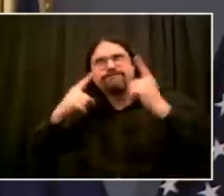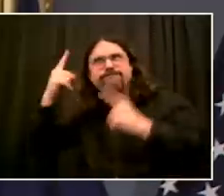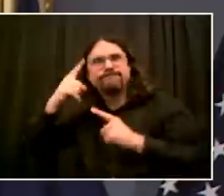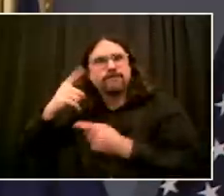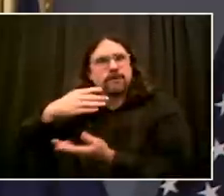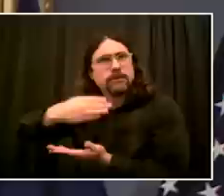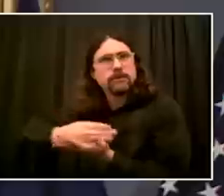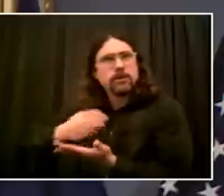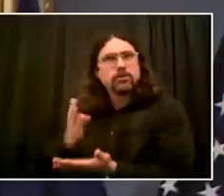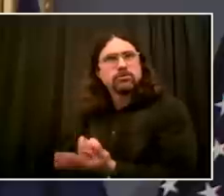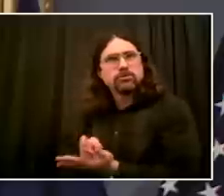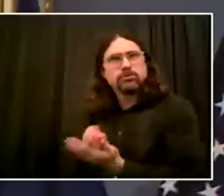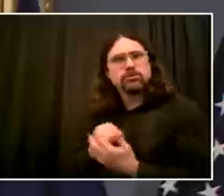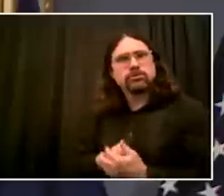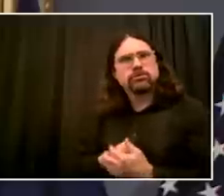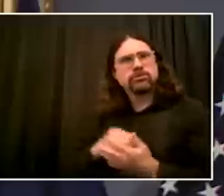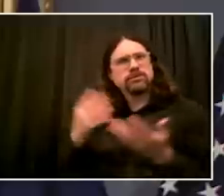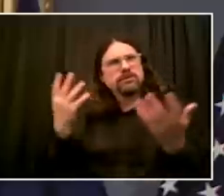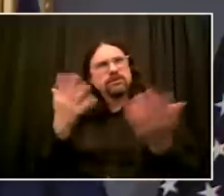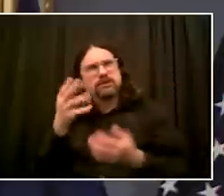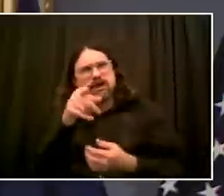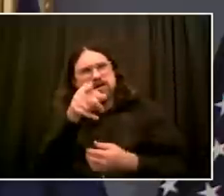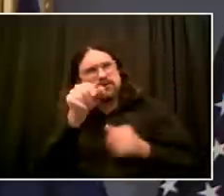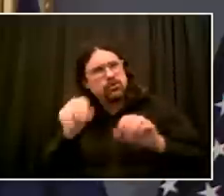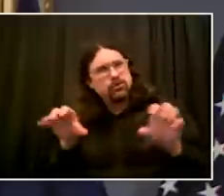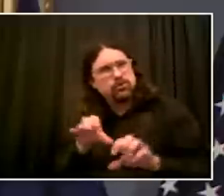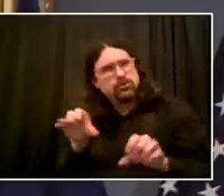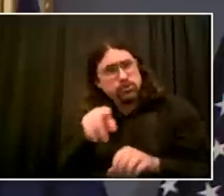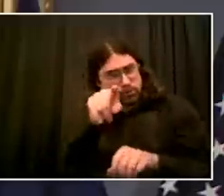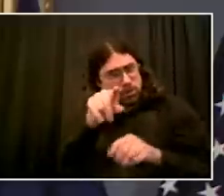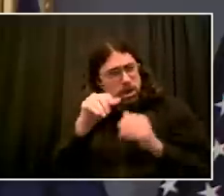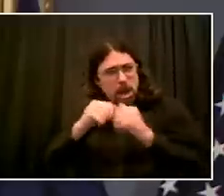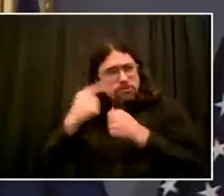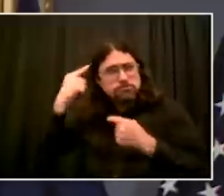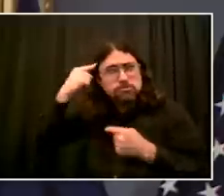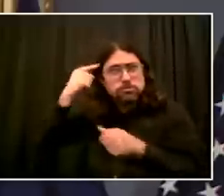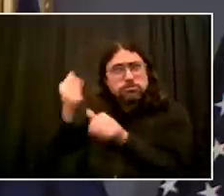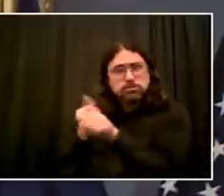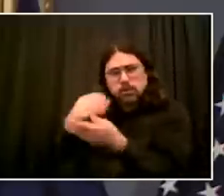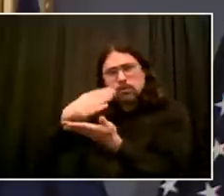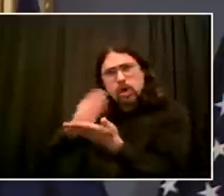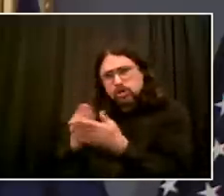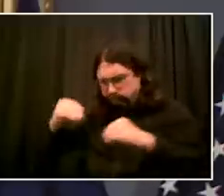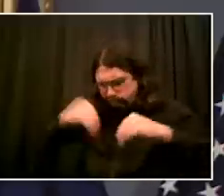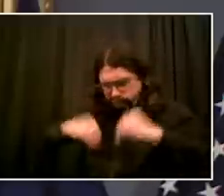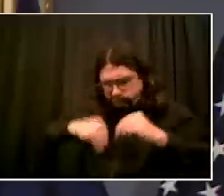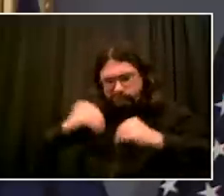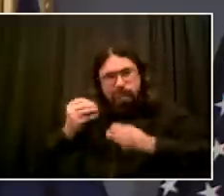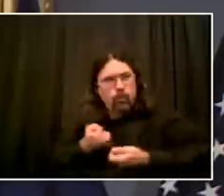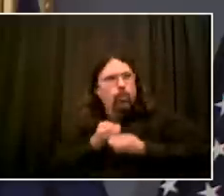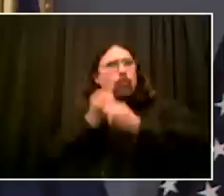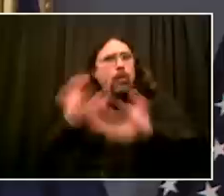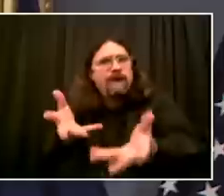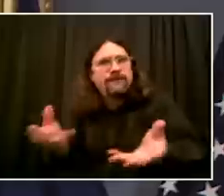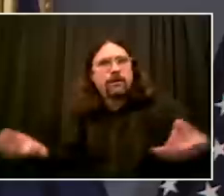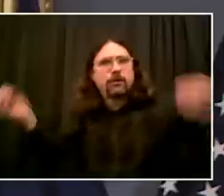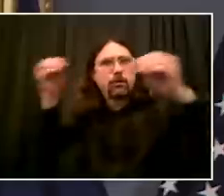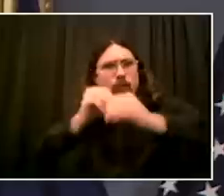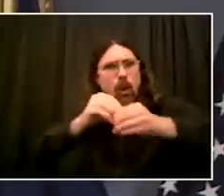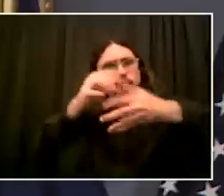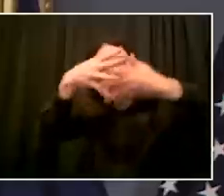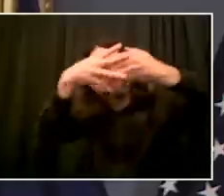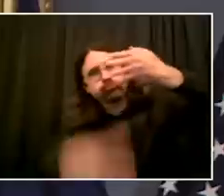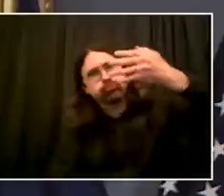Correct. Todd, your your excellent NYU education is on display here because that is a very profound, insightful